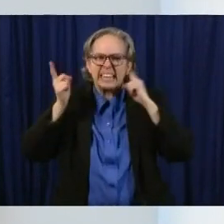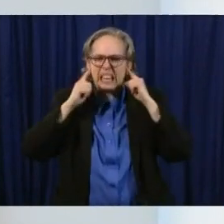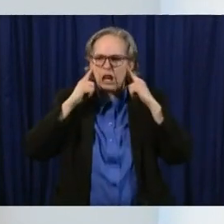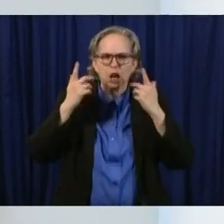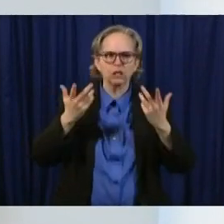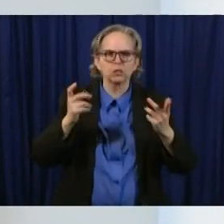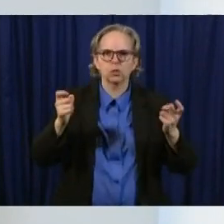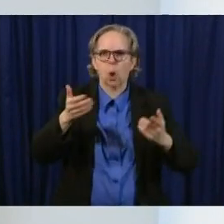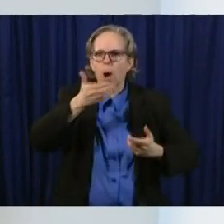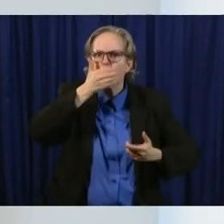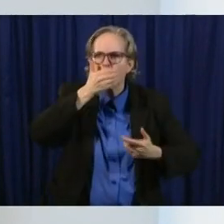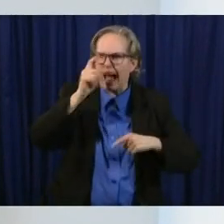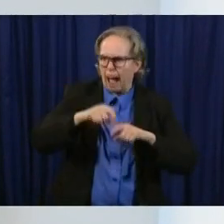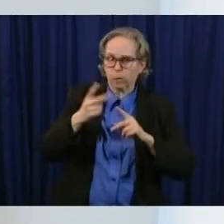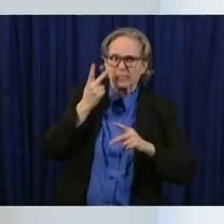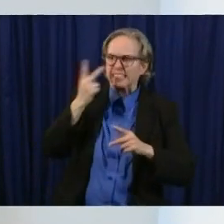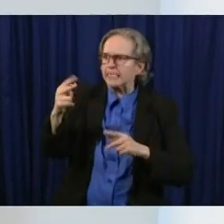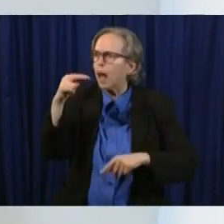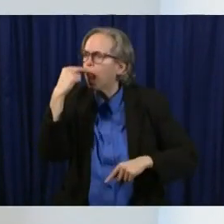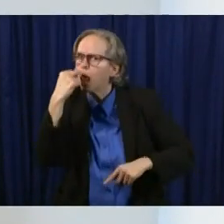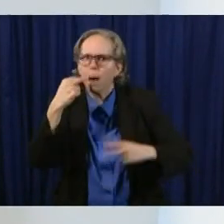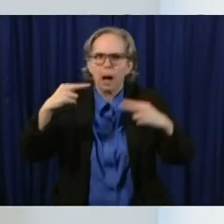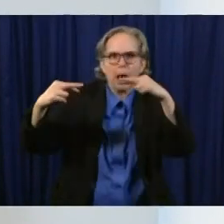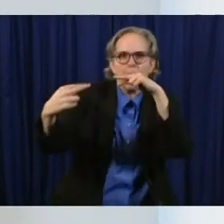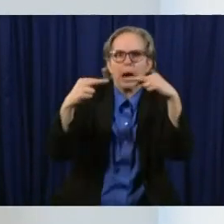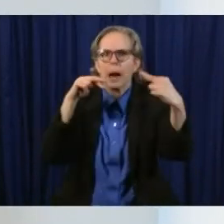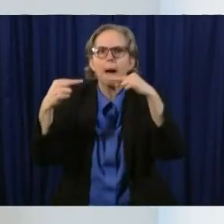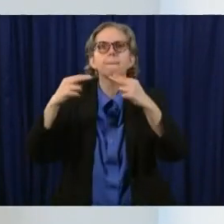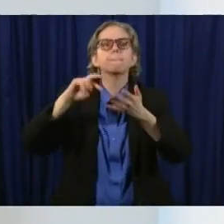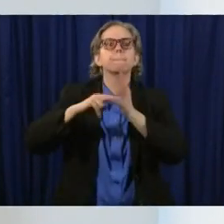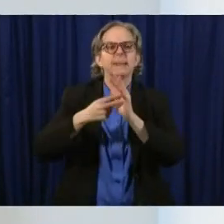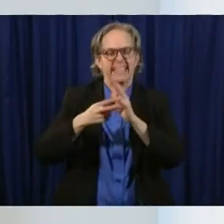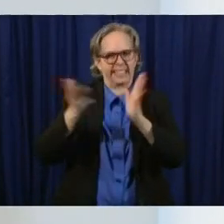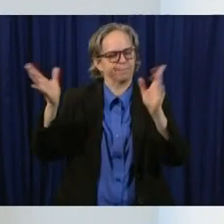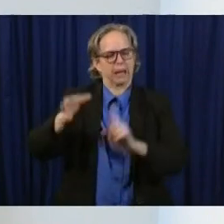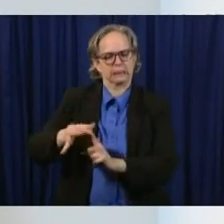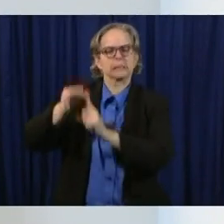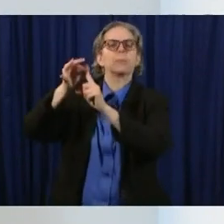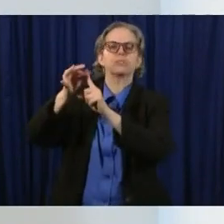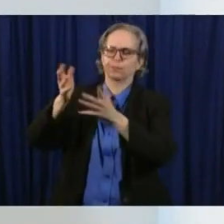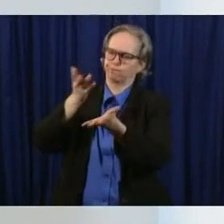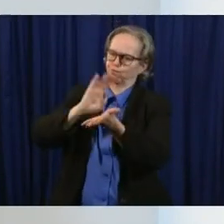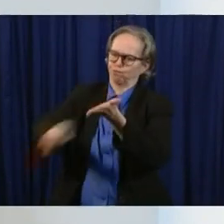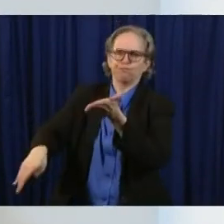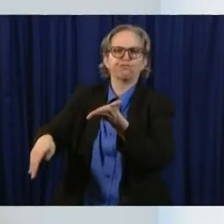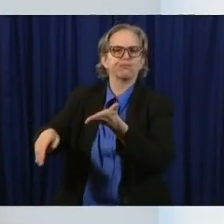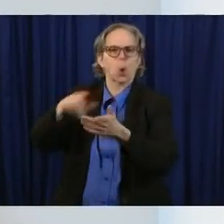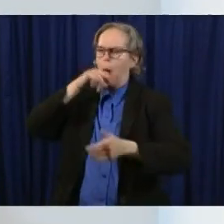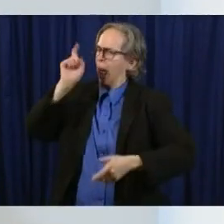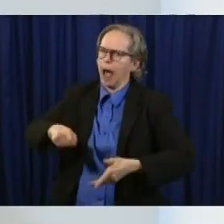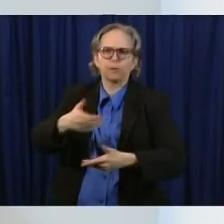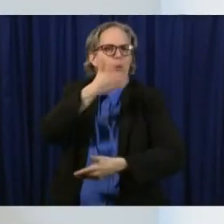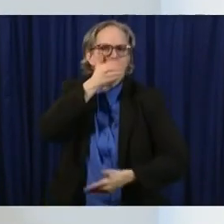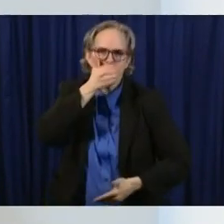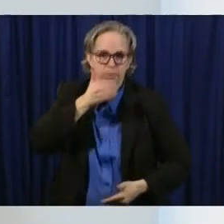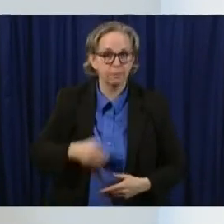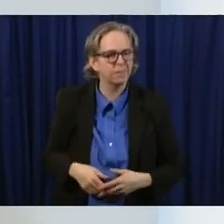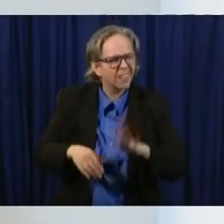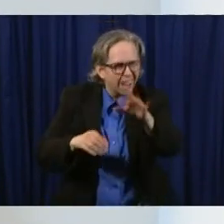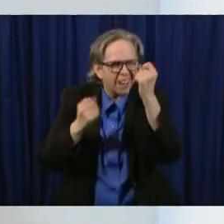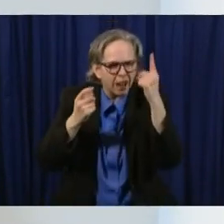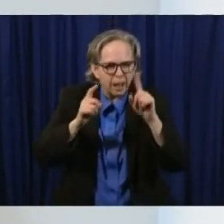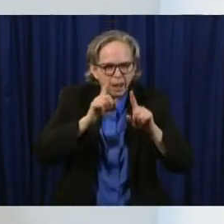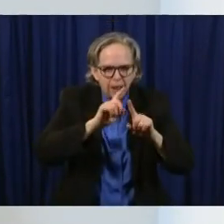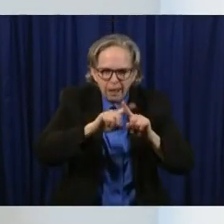these are all um exceptions for employers employees and if you believe you qualify